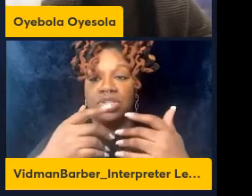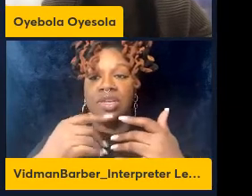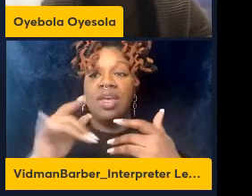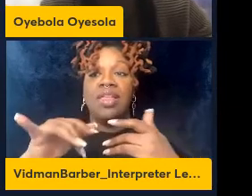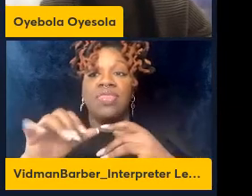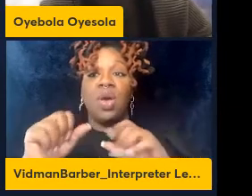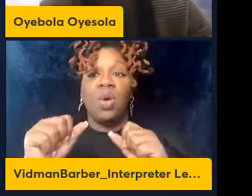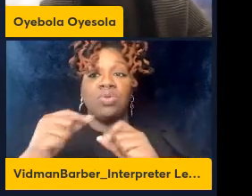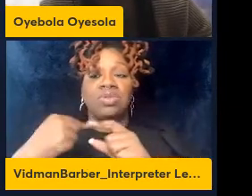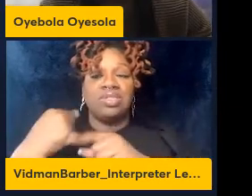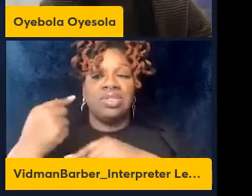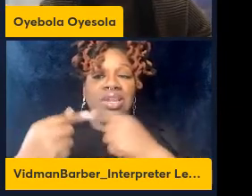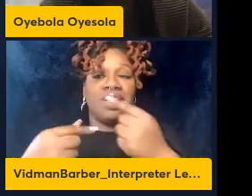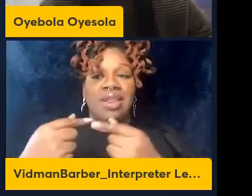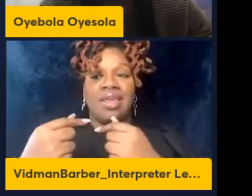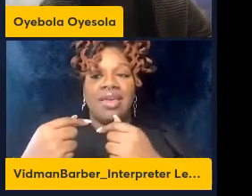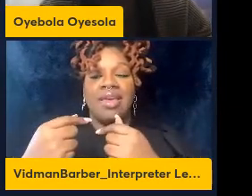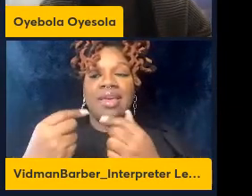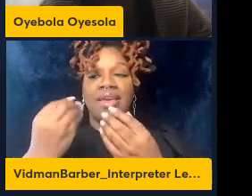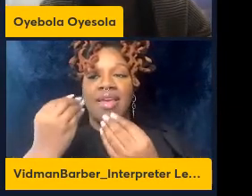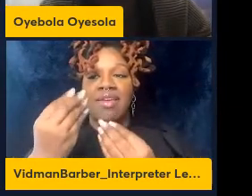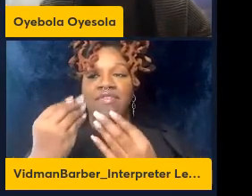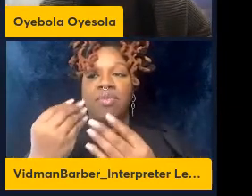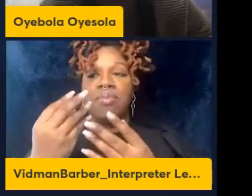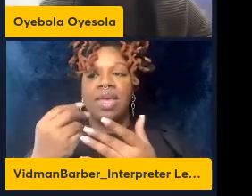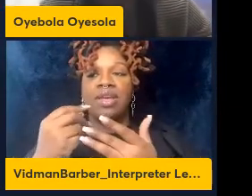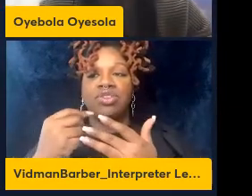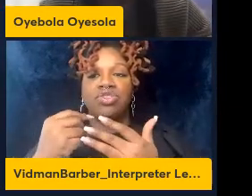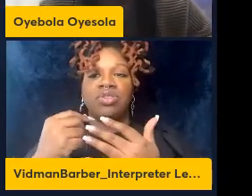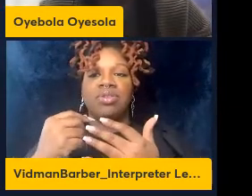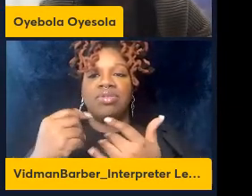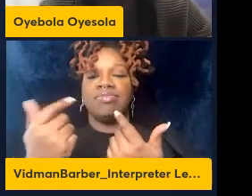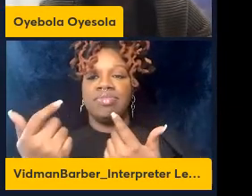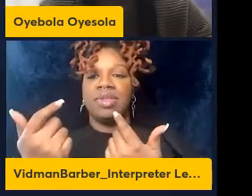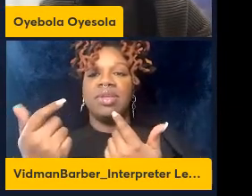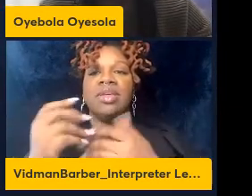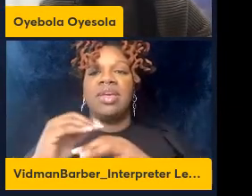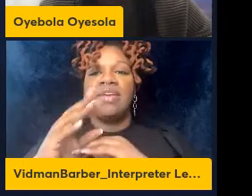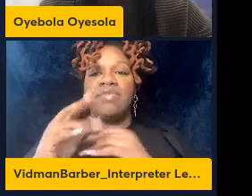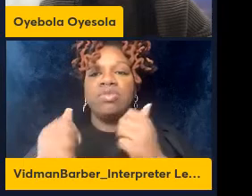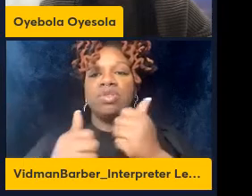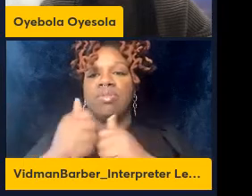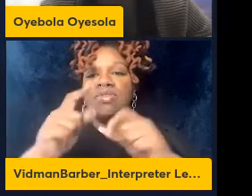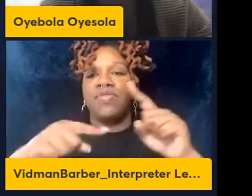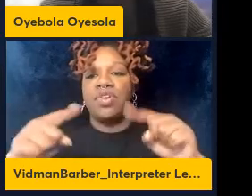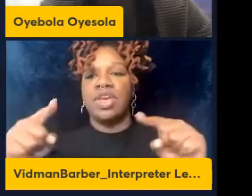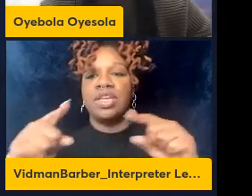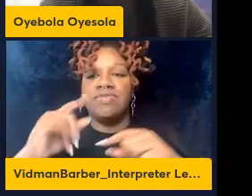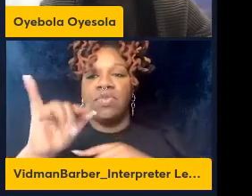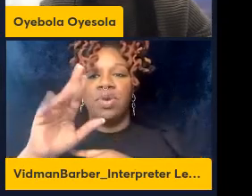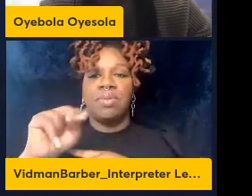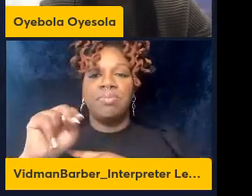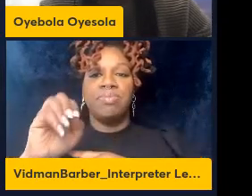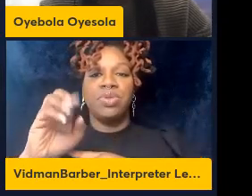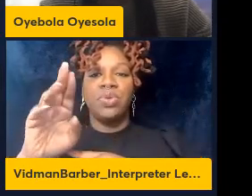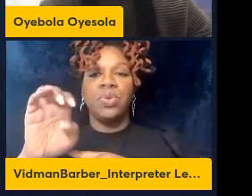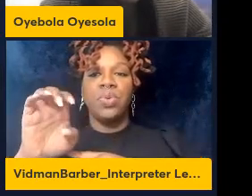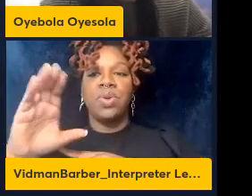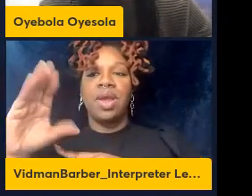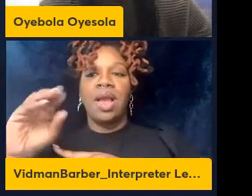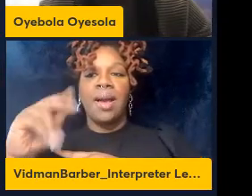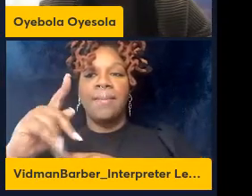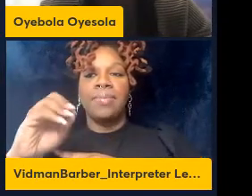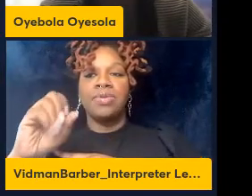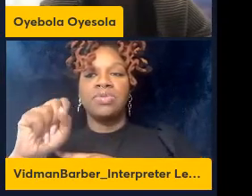host genetic factor account the most for variation in composition and cytokine responses in